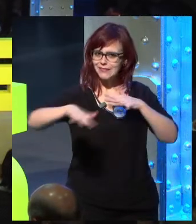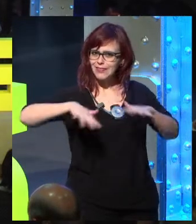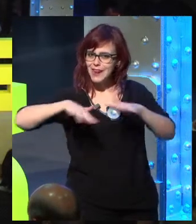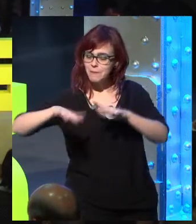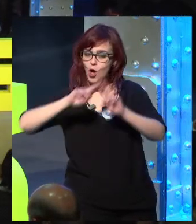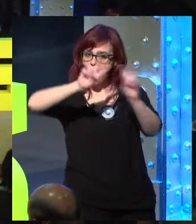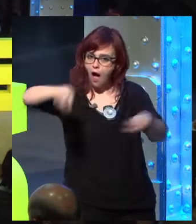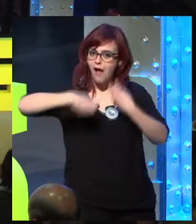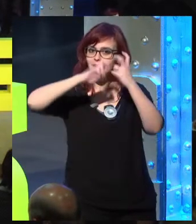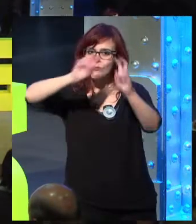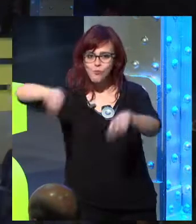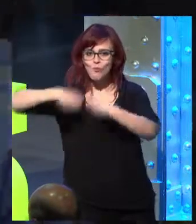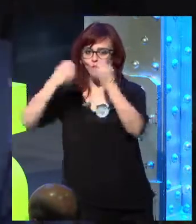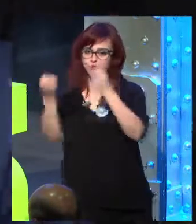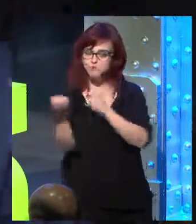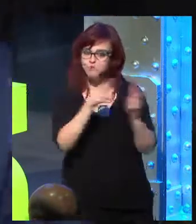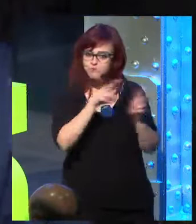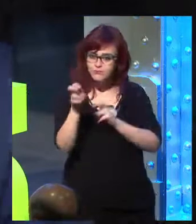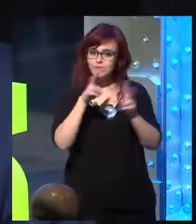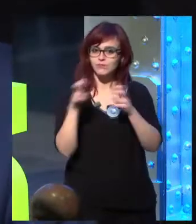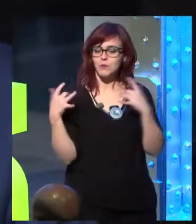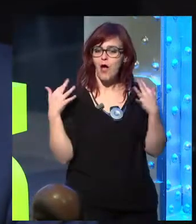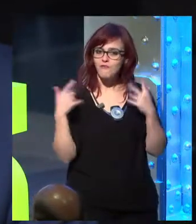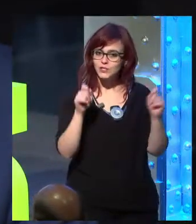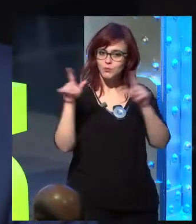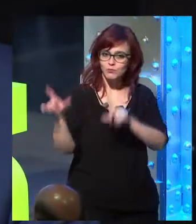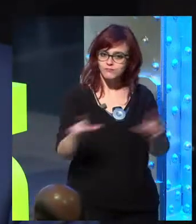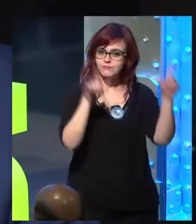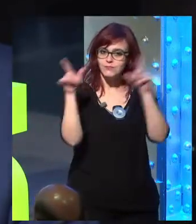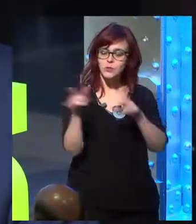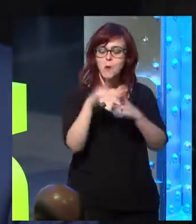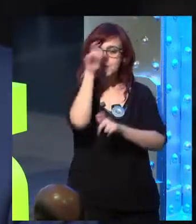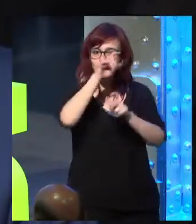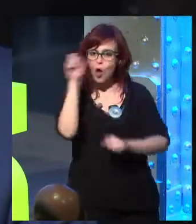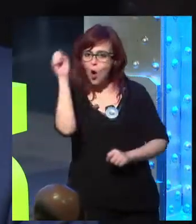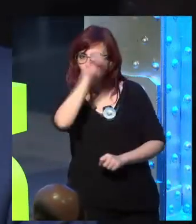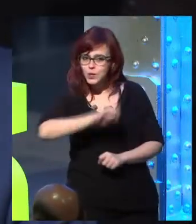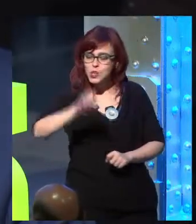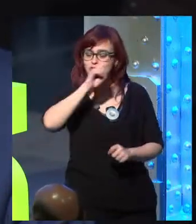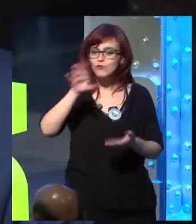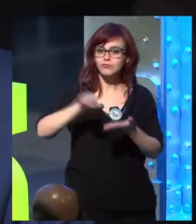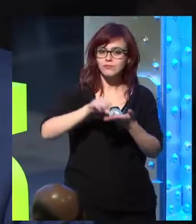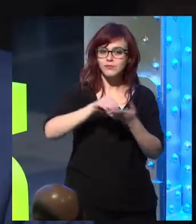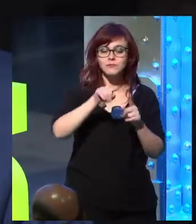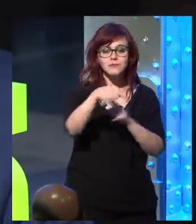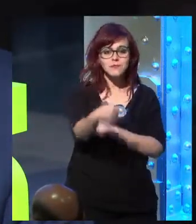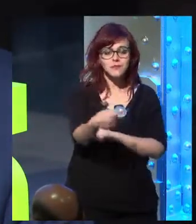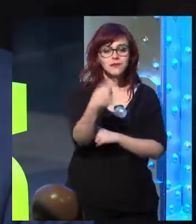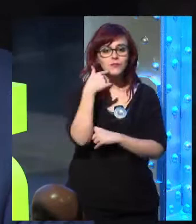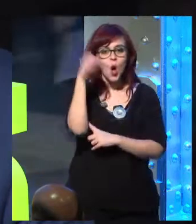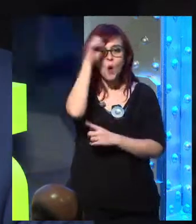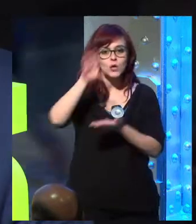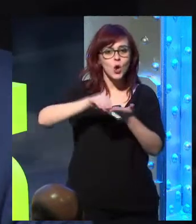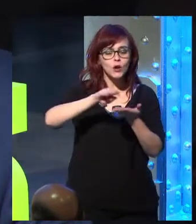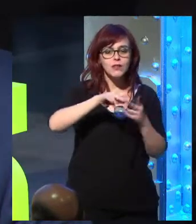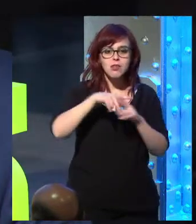and dynamic contents that are constantly updated, that are refreshed, so that people can give an opinion, we are able to